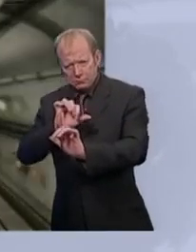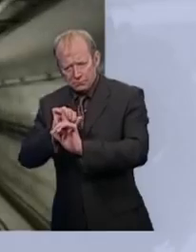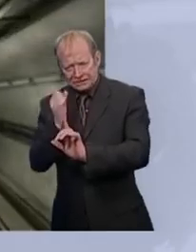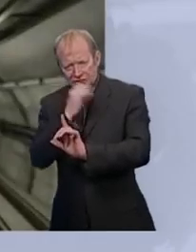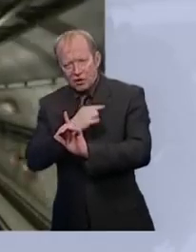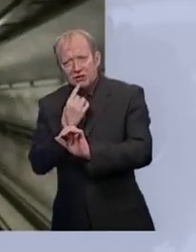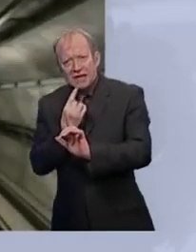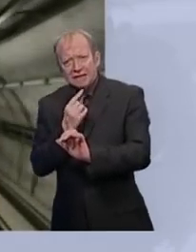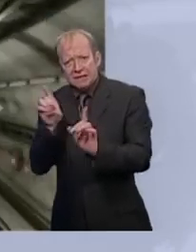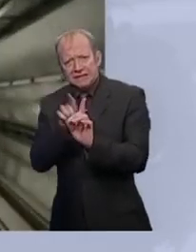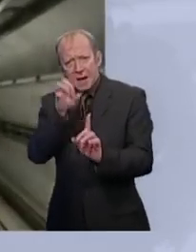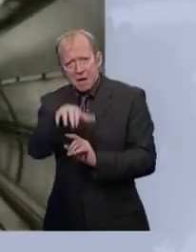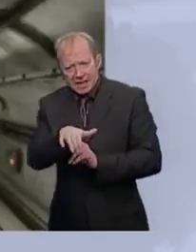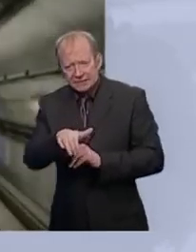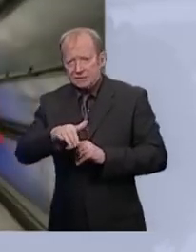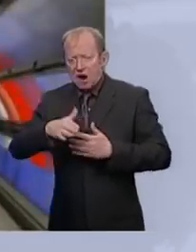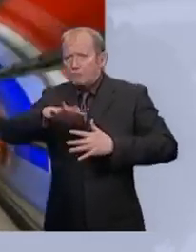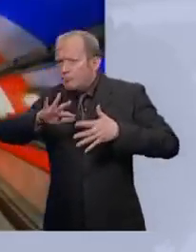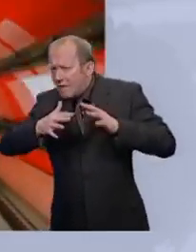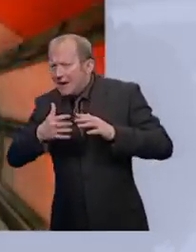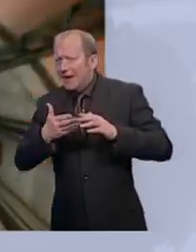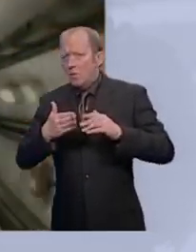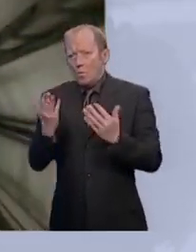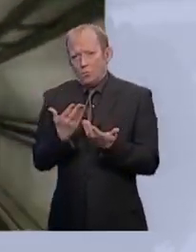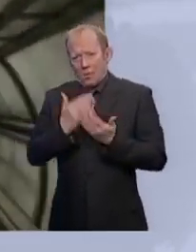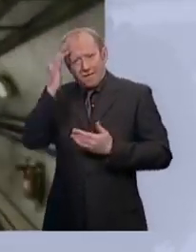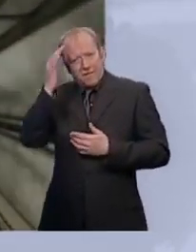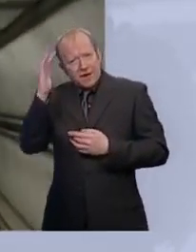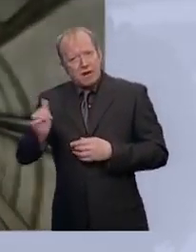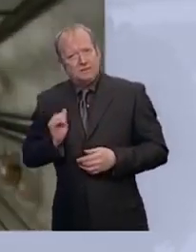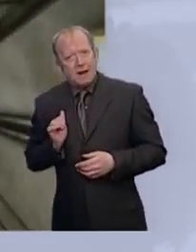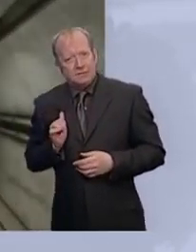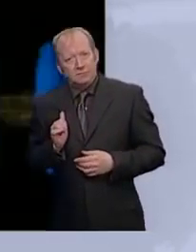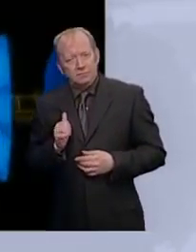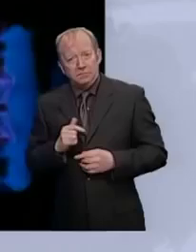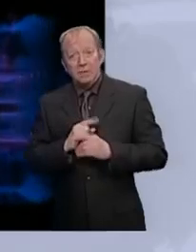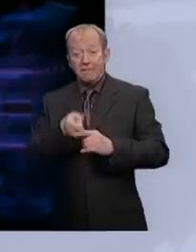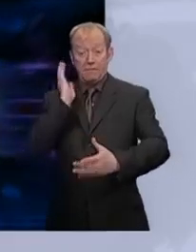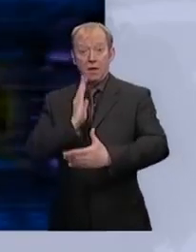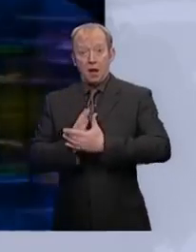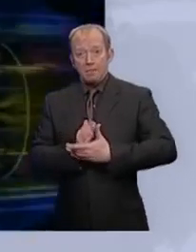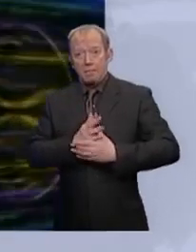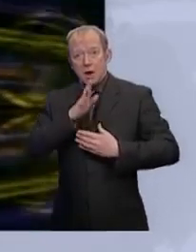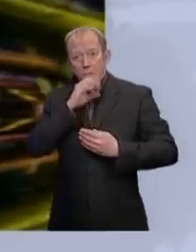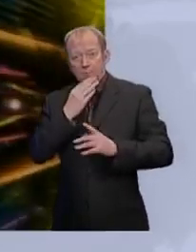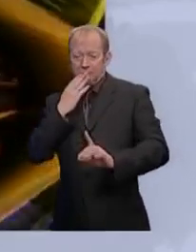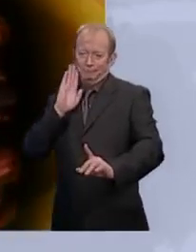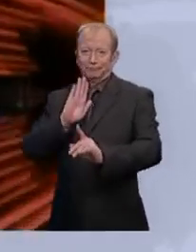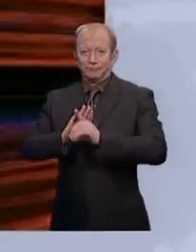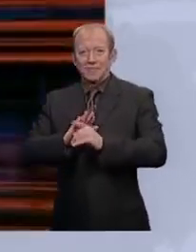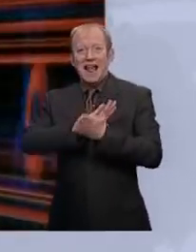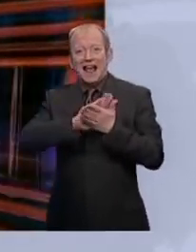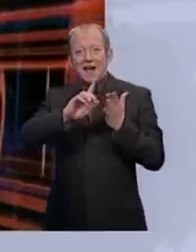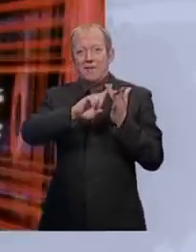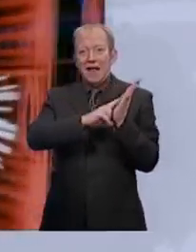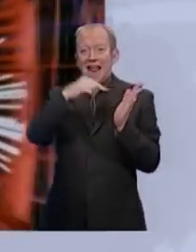place, and more or less in the location that the theory predicted. If that's so, it'll be described as a hint